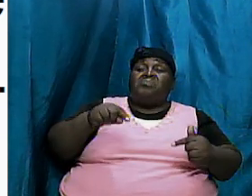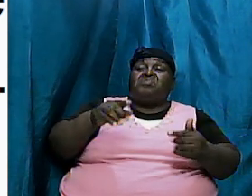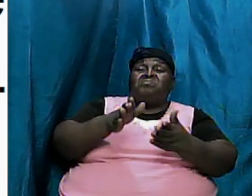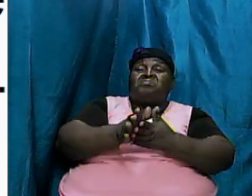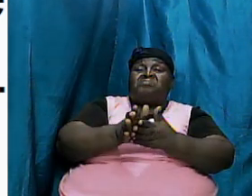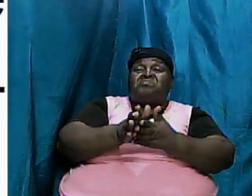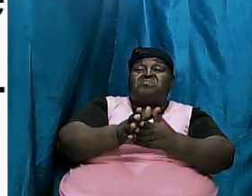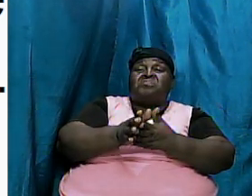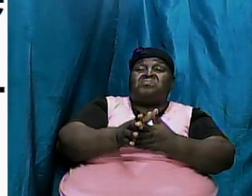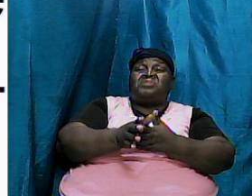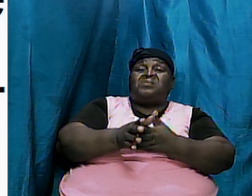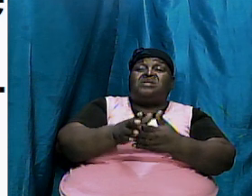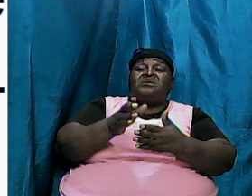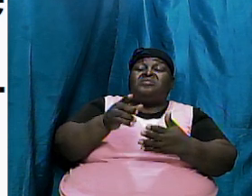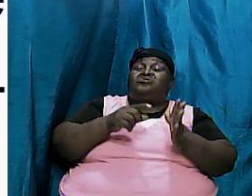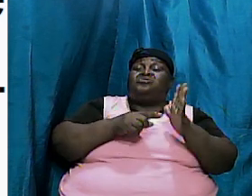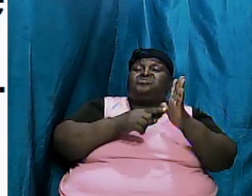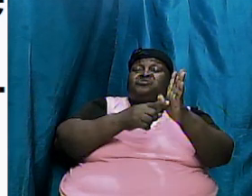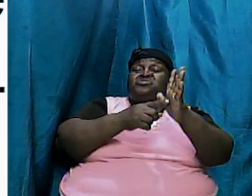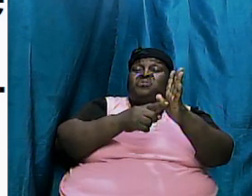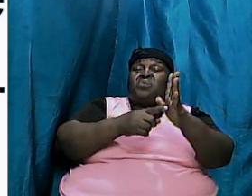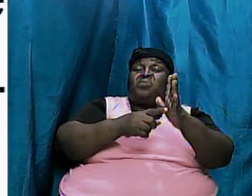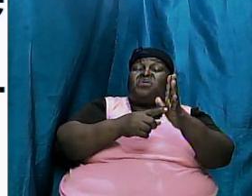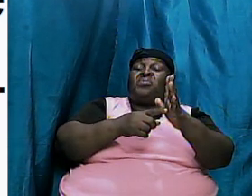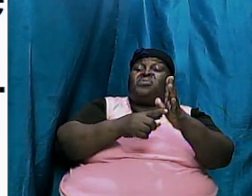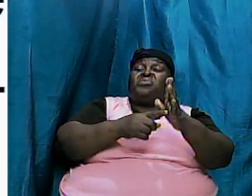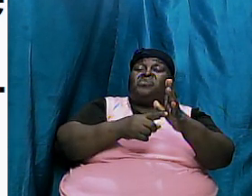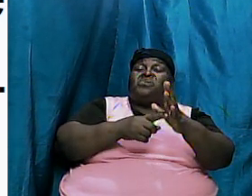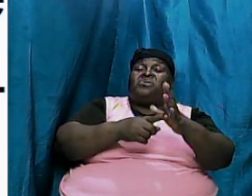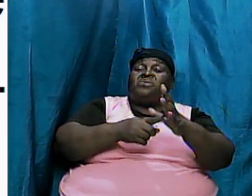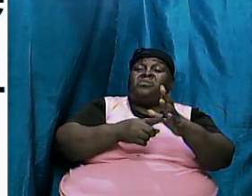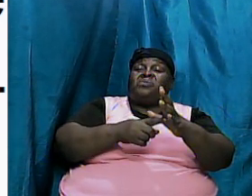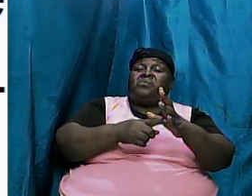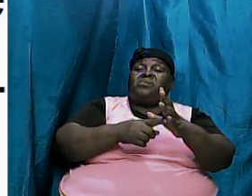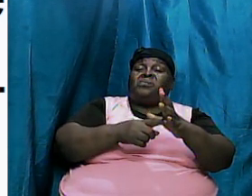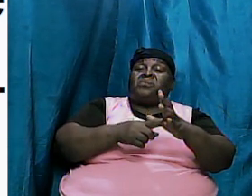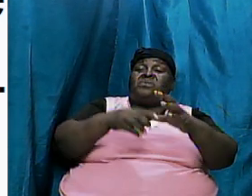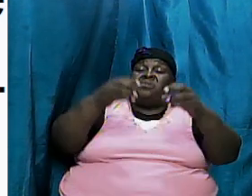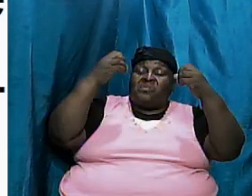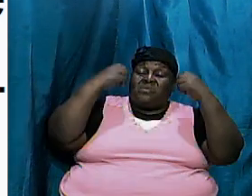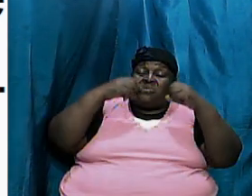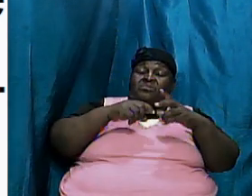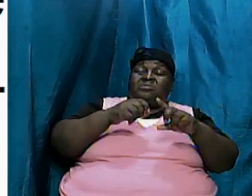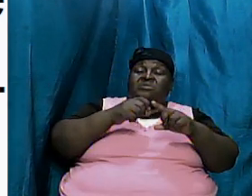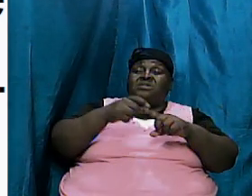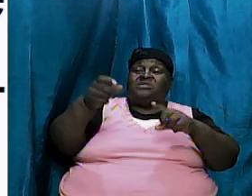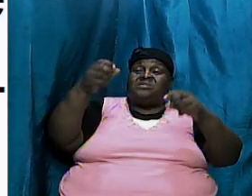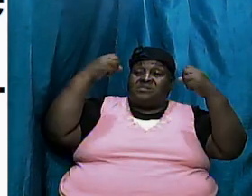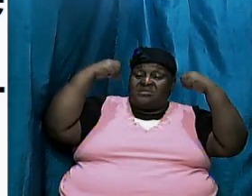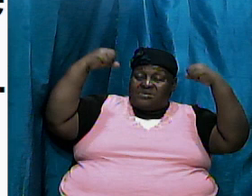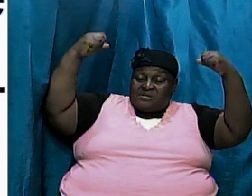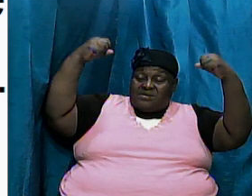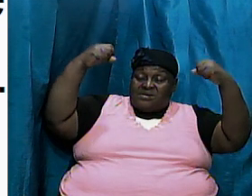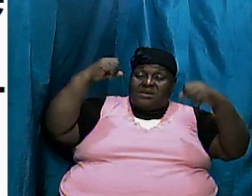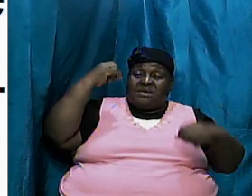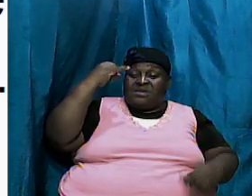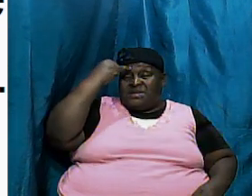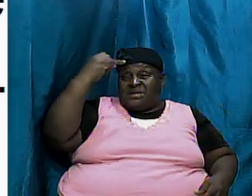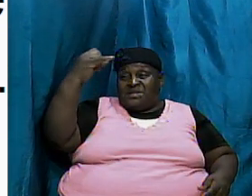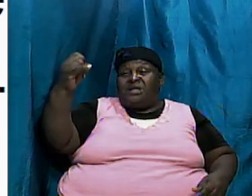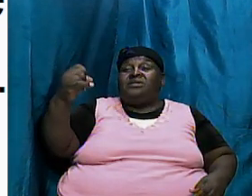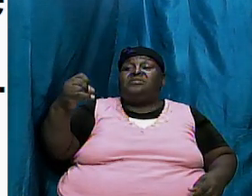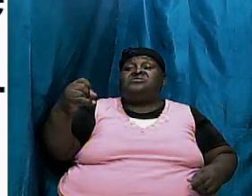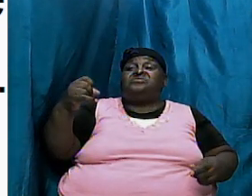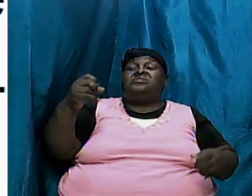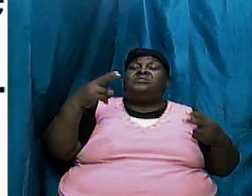something that shows the existence of this supreme this intelligent being that we are